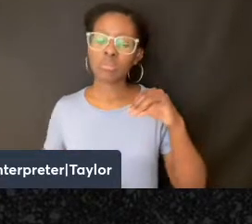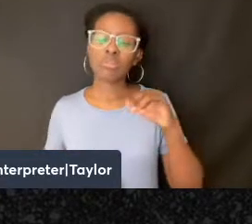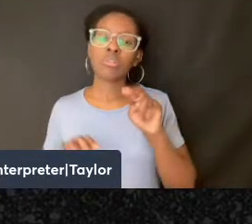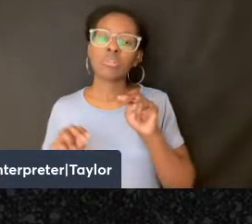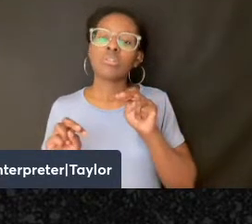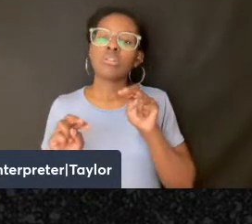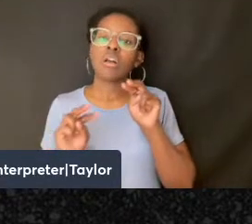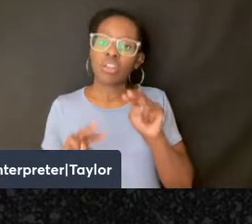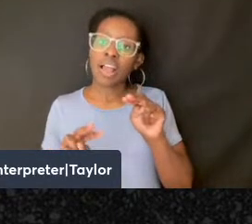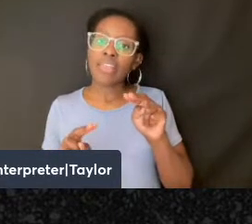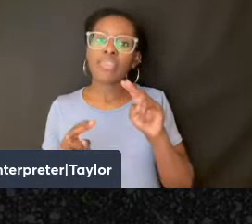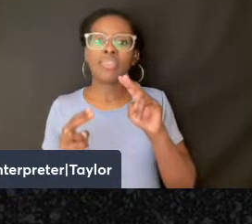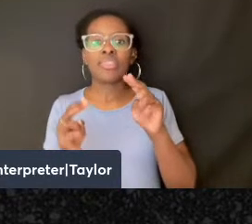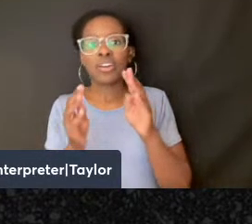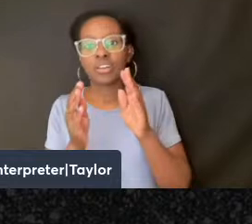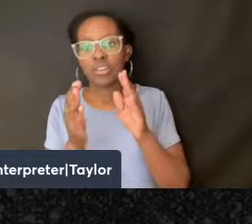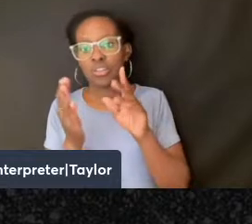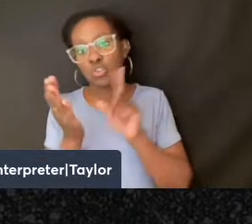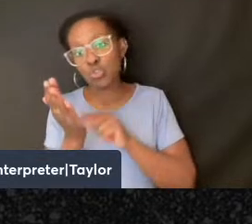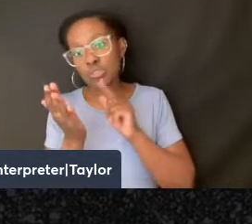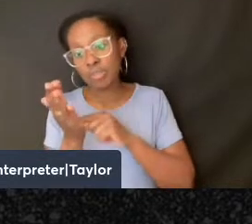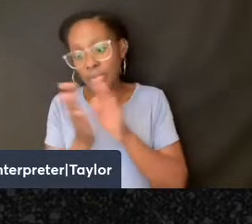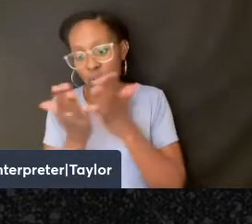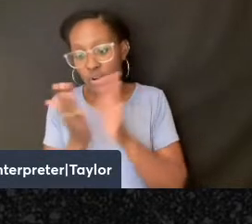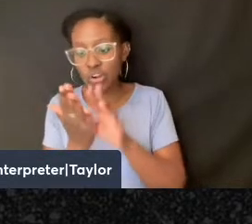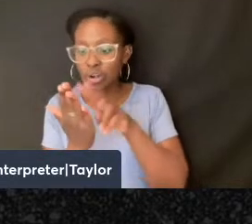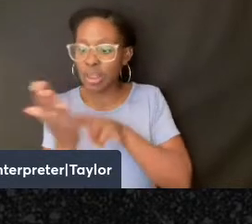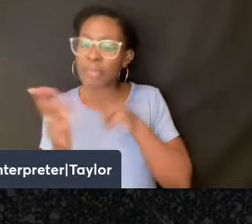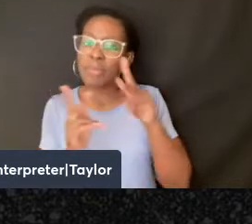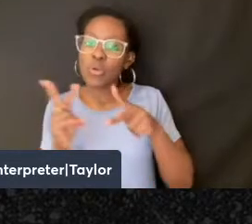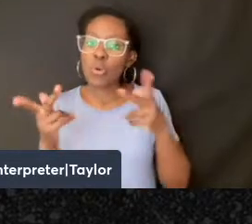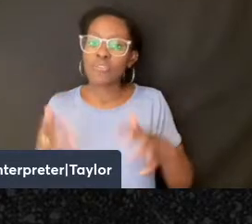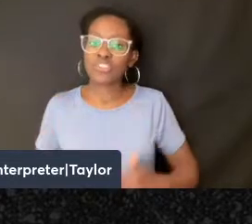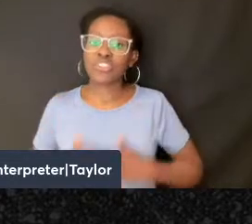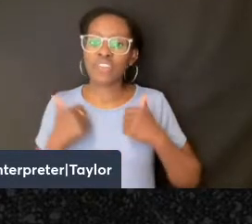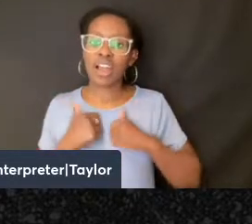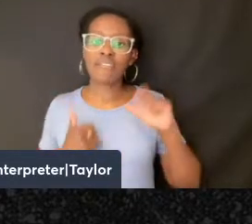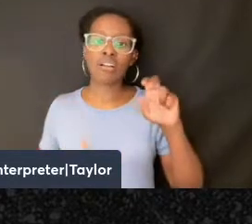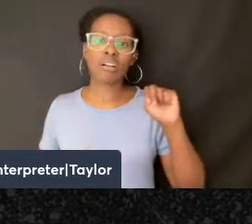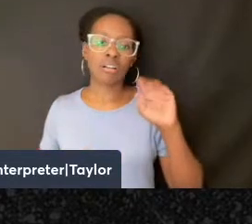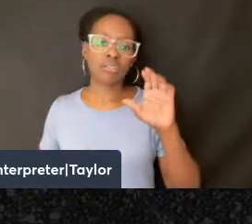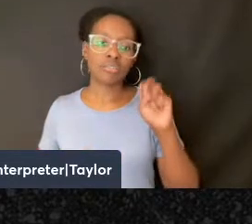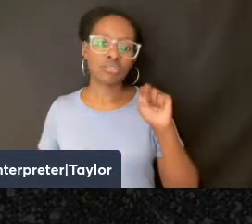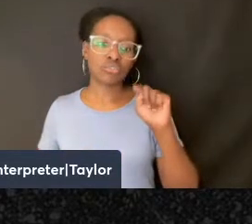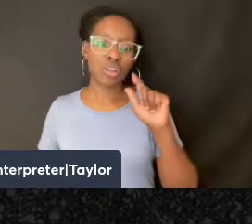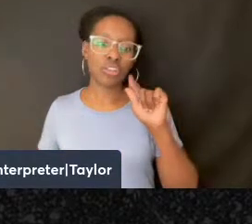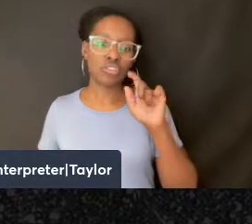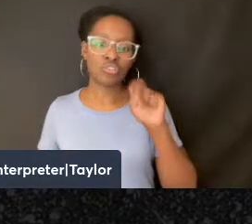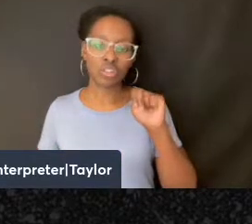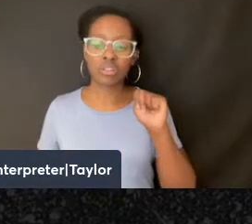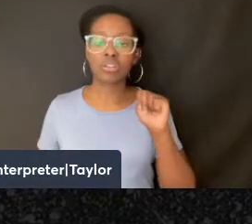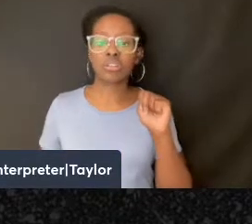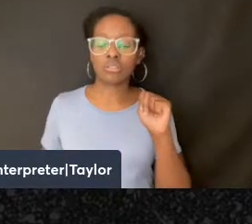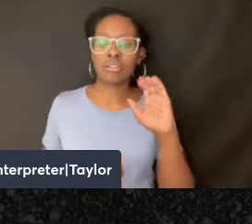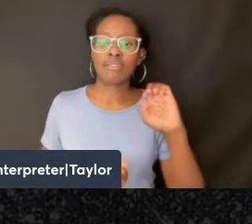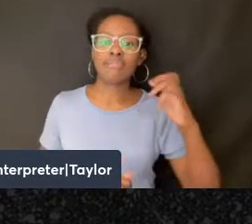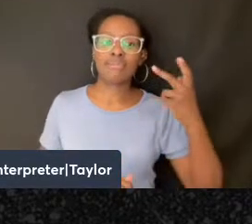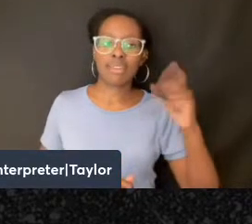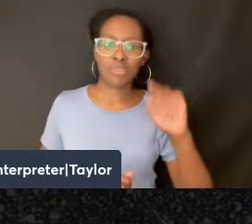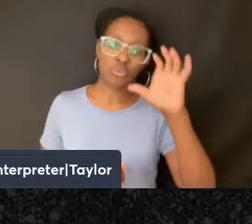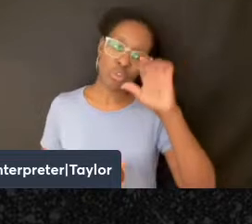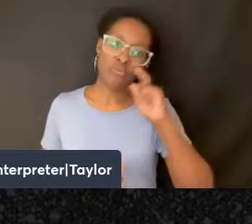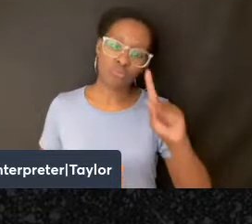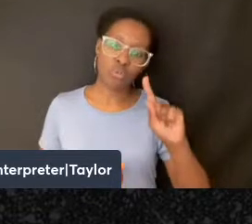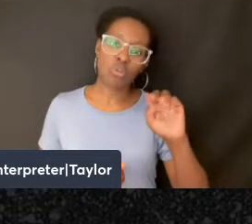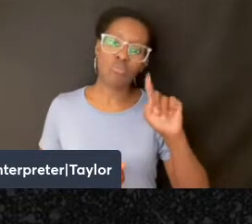of those who had survived concentration camps and afterwards were building anarchist mutual aid support for fellow